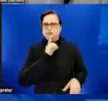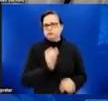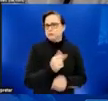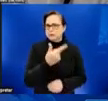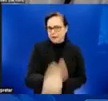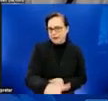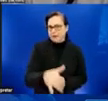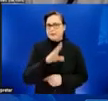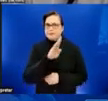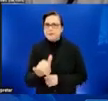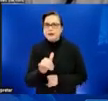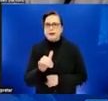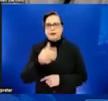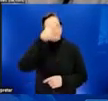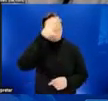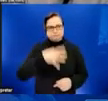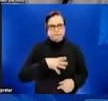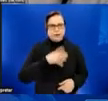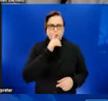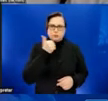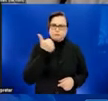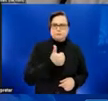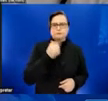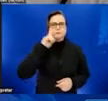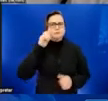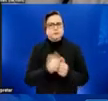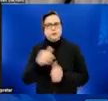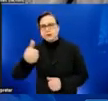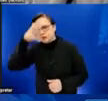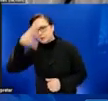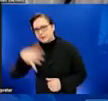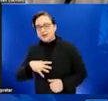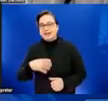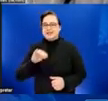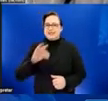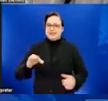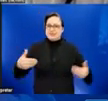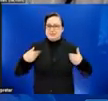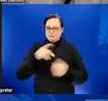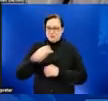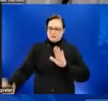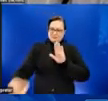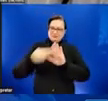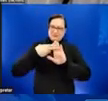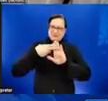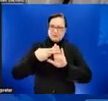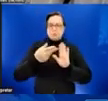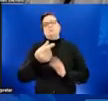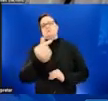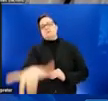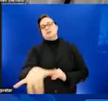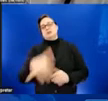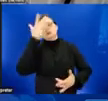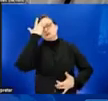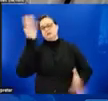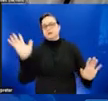So labeling monkeypox as a gay or bisexual men's disease is not only stigmatizing gay and bisexual men, it is also